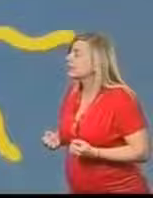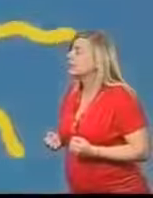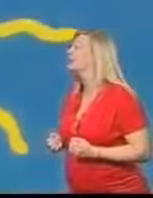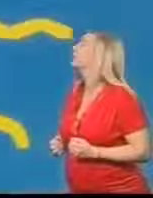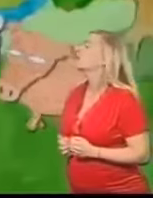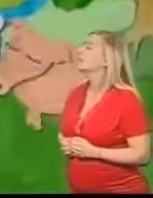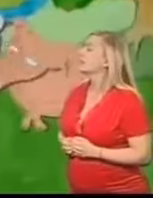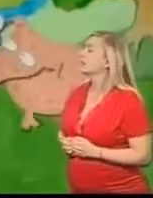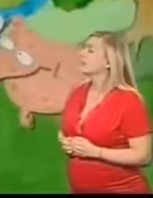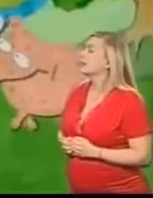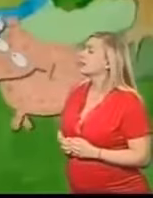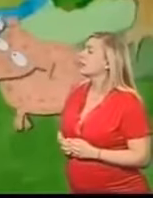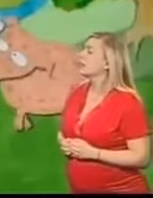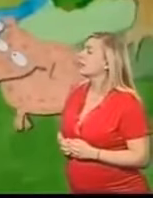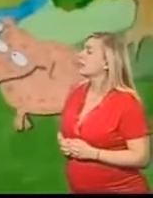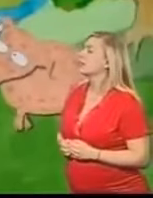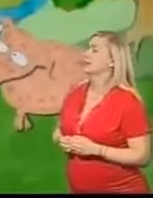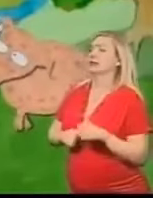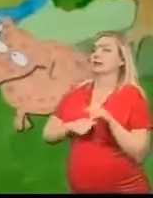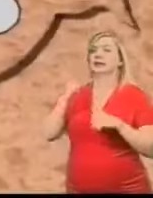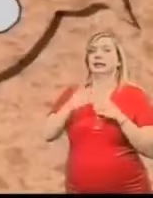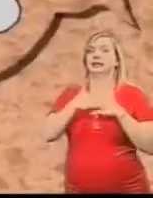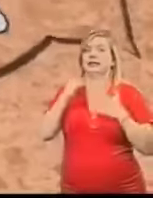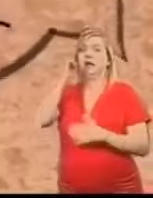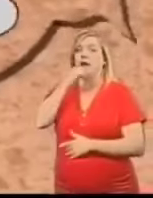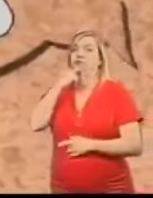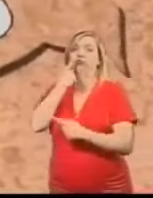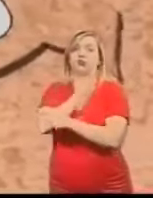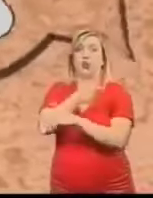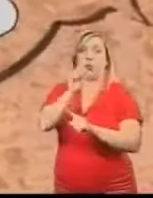The next day Porker told everyone what had happened